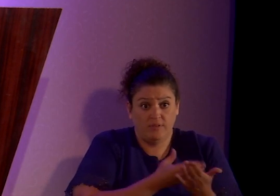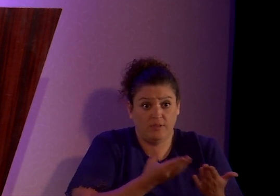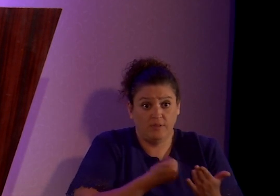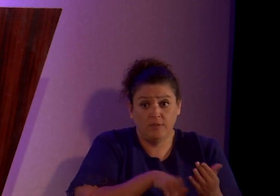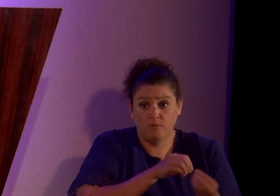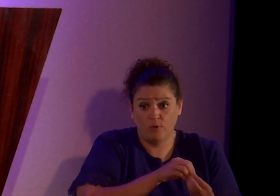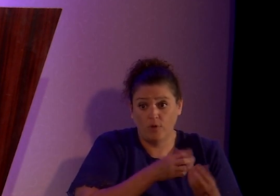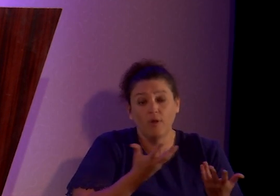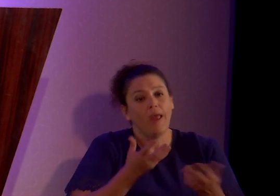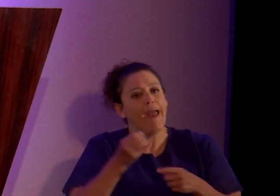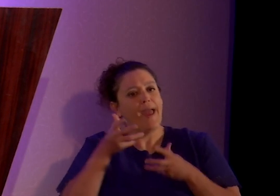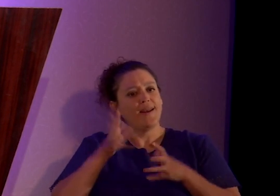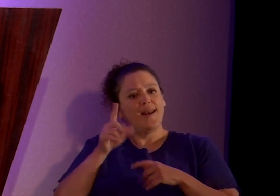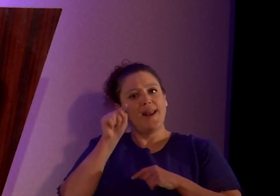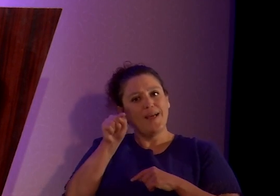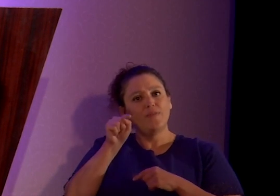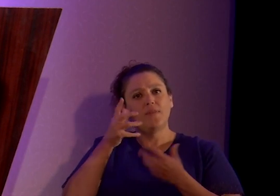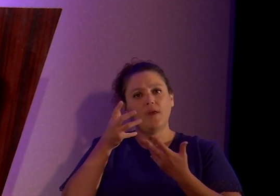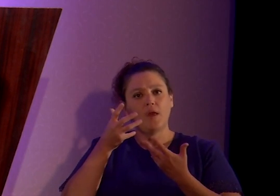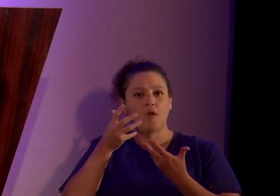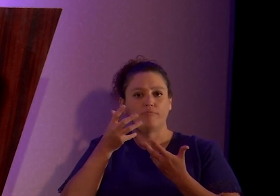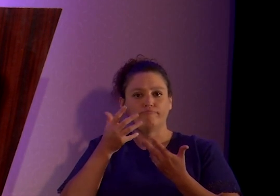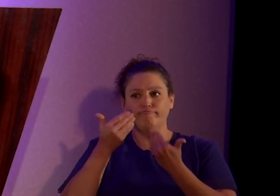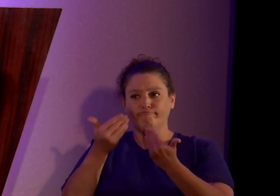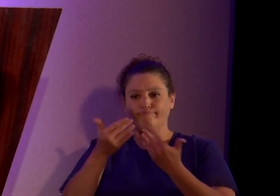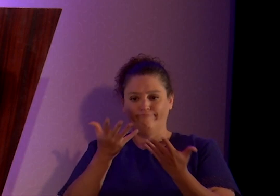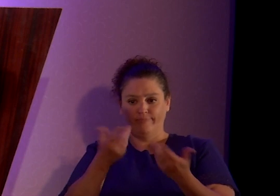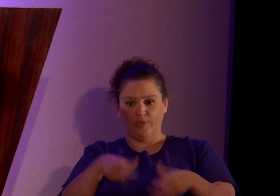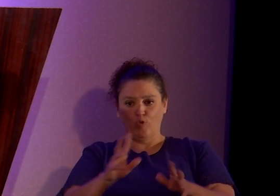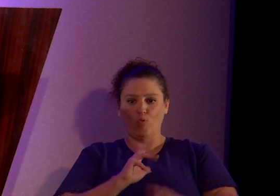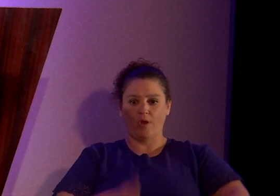And let them, let them have their fit.